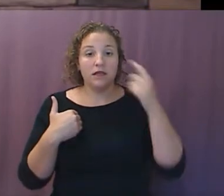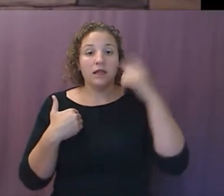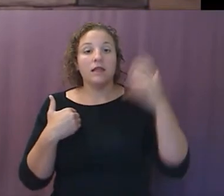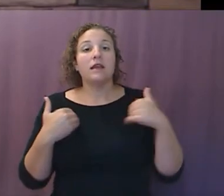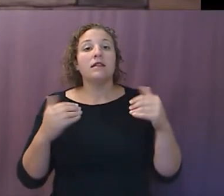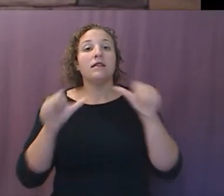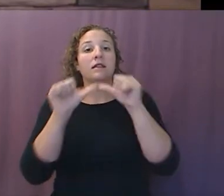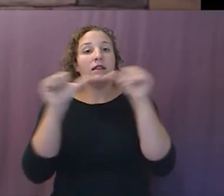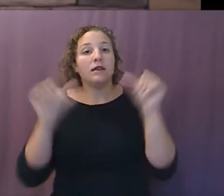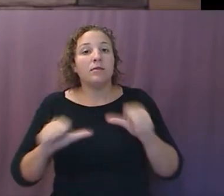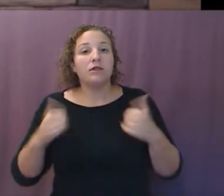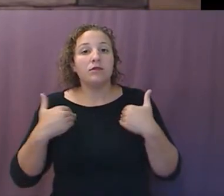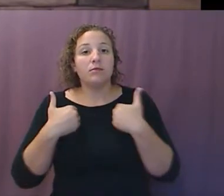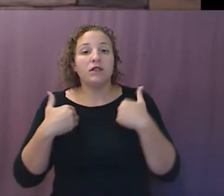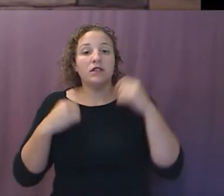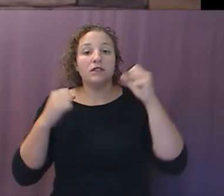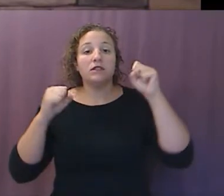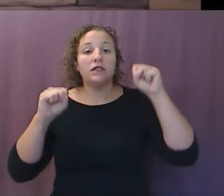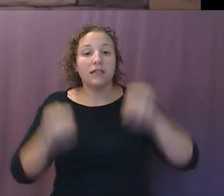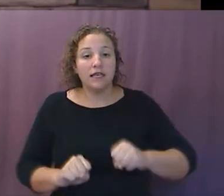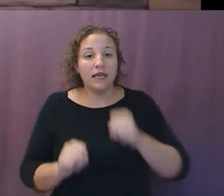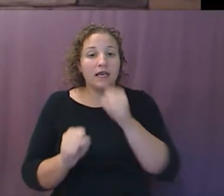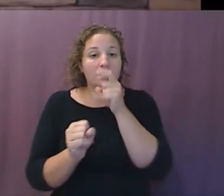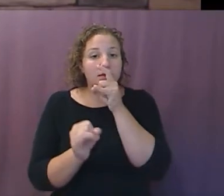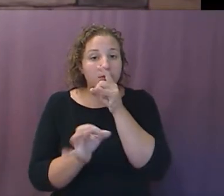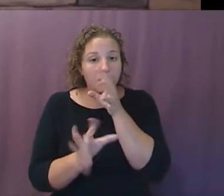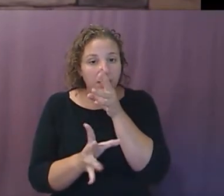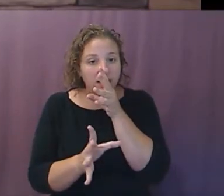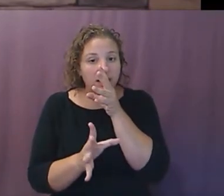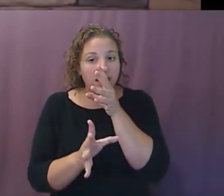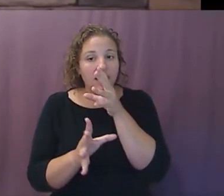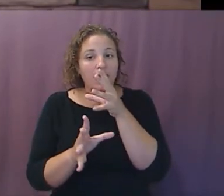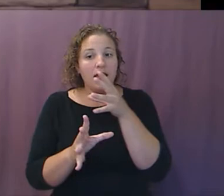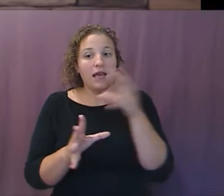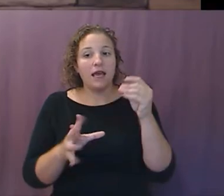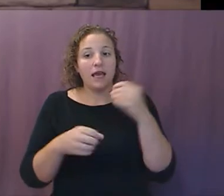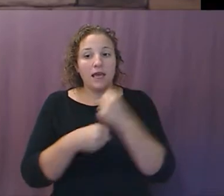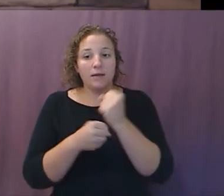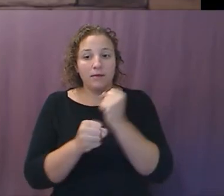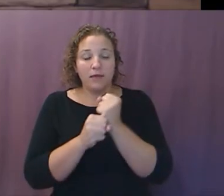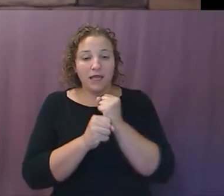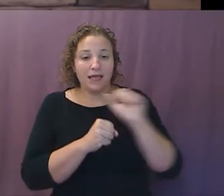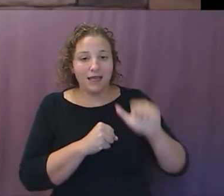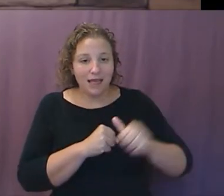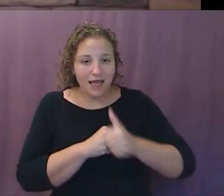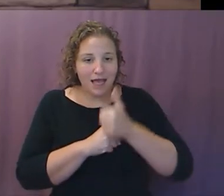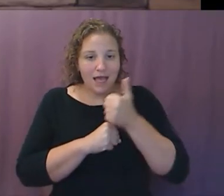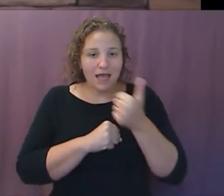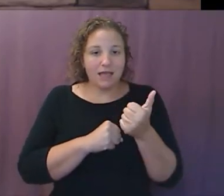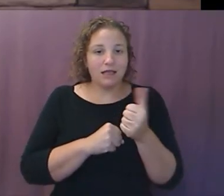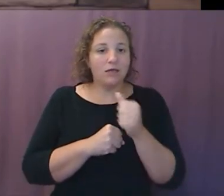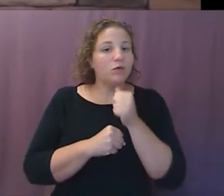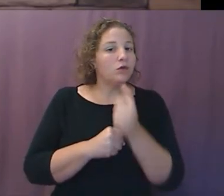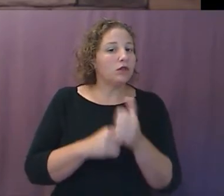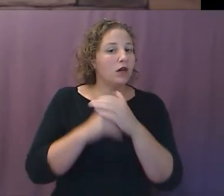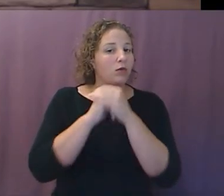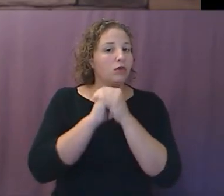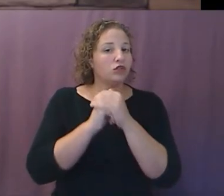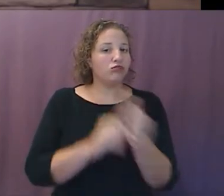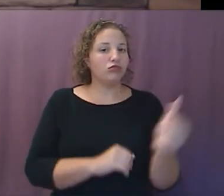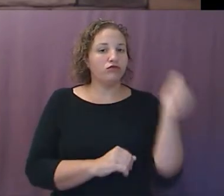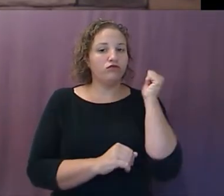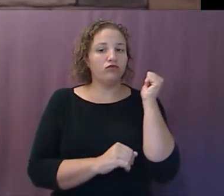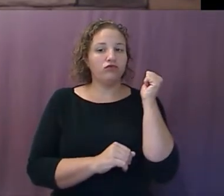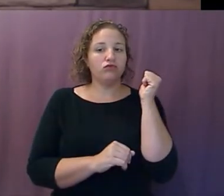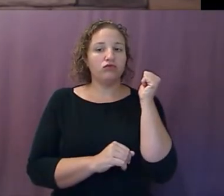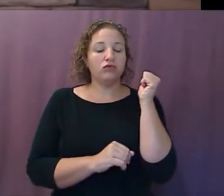image of the beast should both speak and cause that as many as would not worship the beast, or the image of the